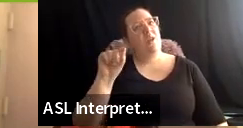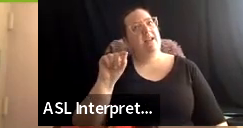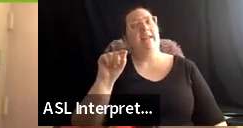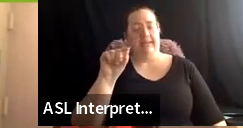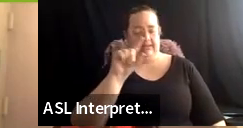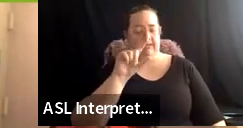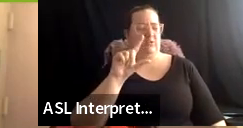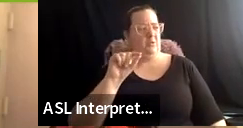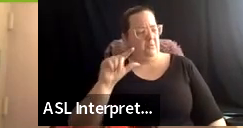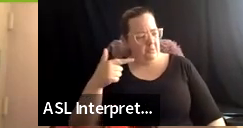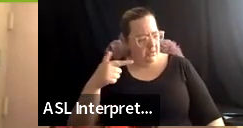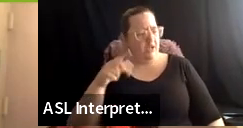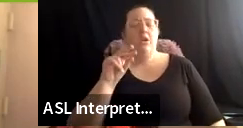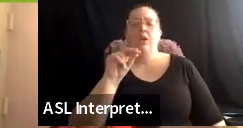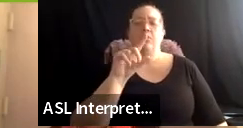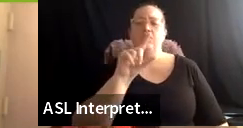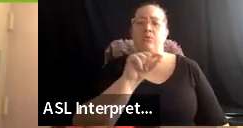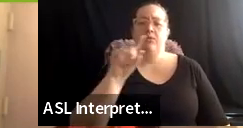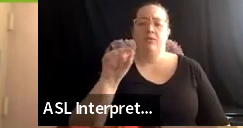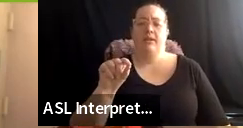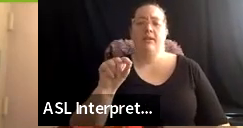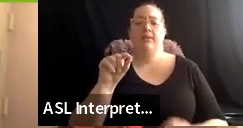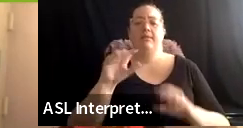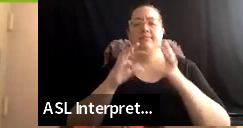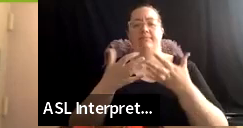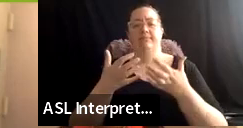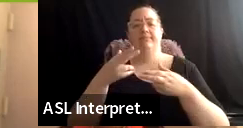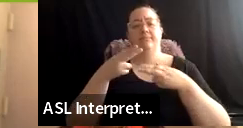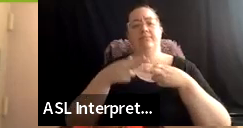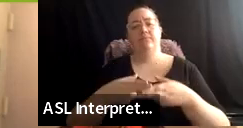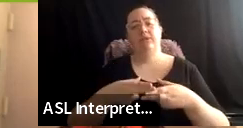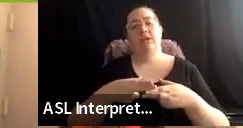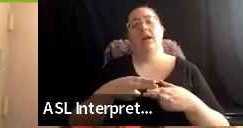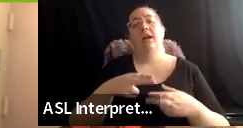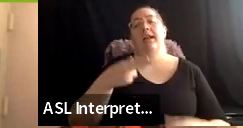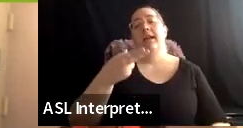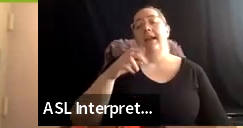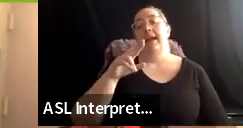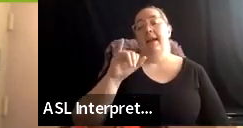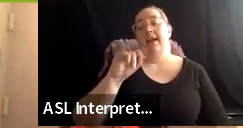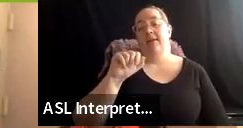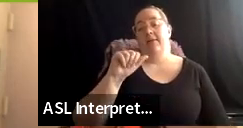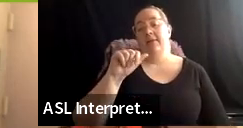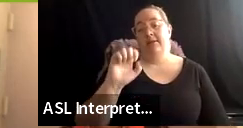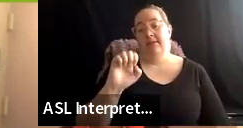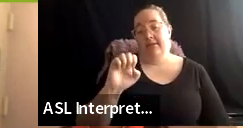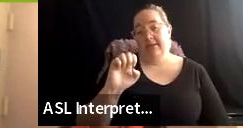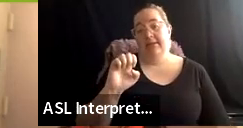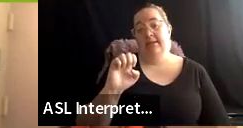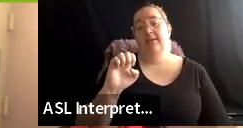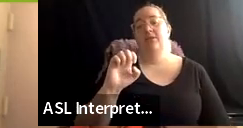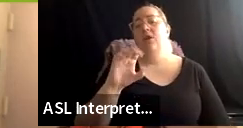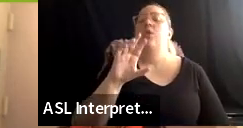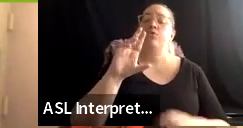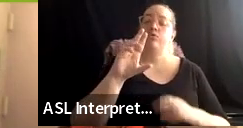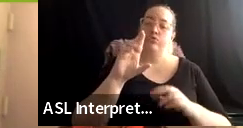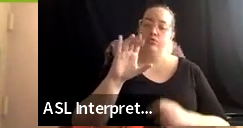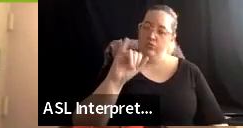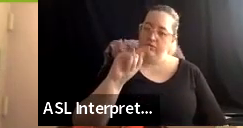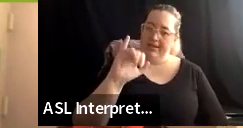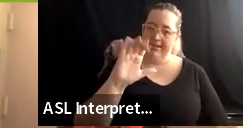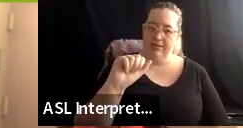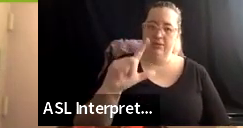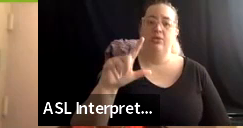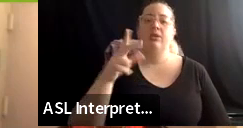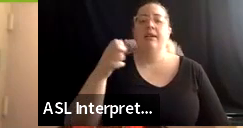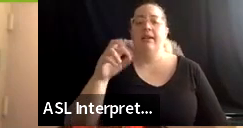um, a class called critical heritage memory and temporality. Um, and so professor Anderson working with, um, with Emily Johnson